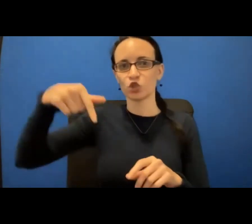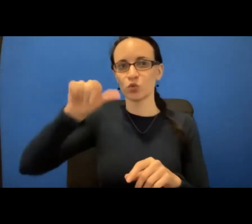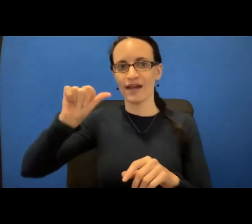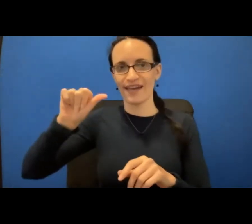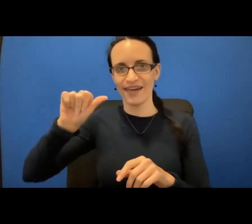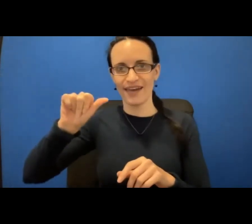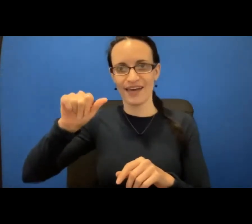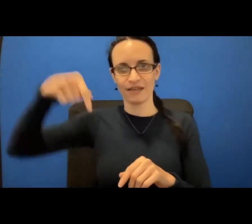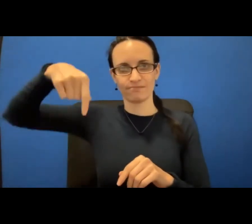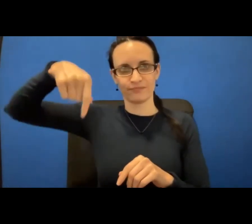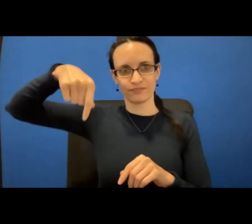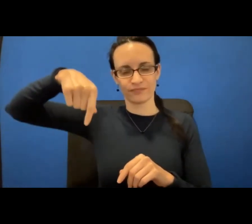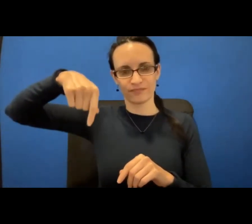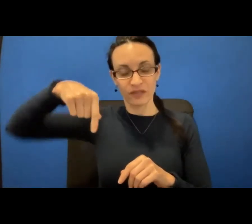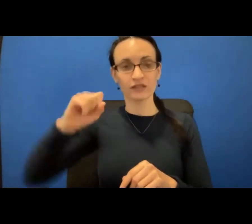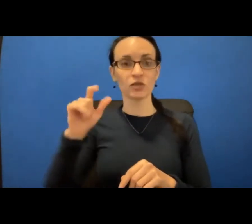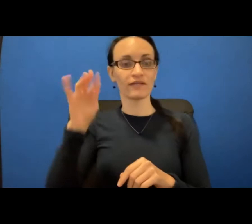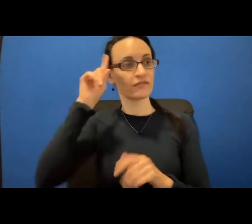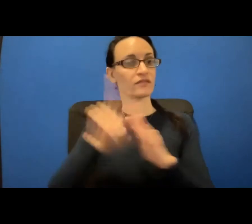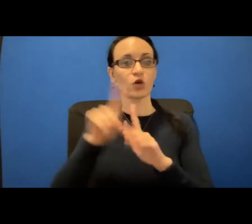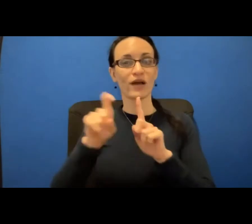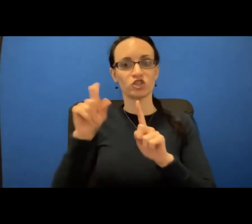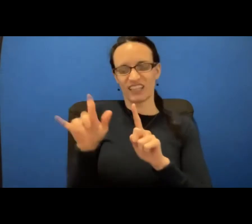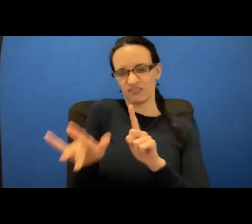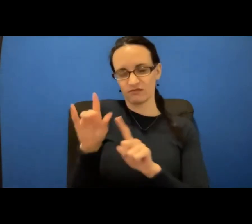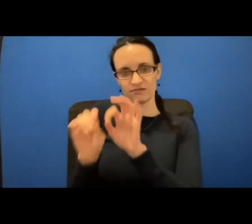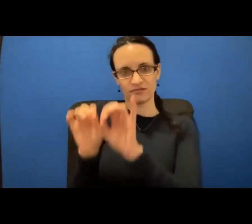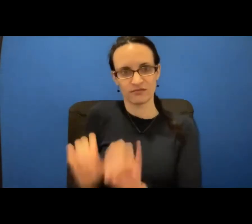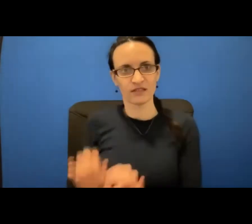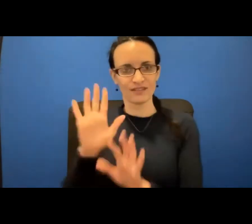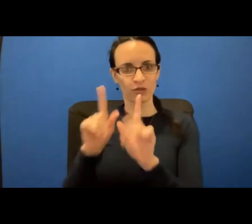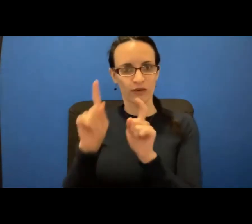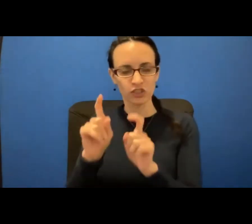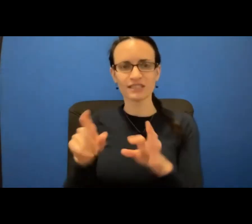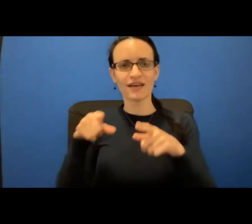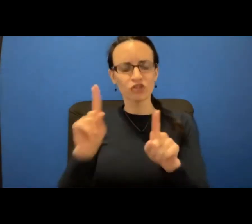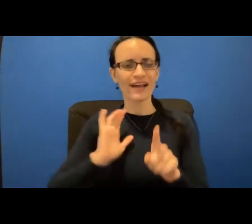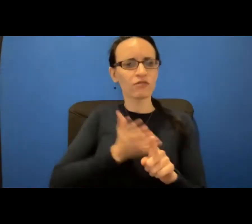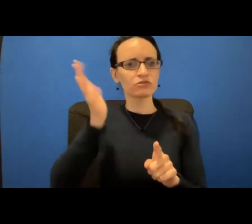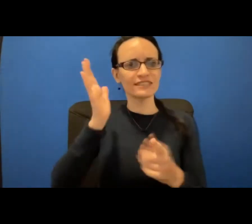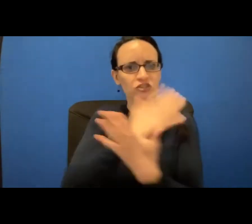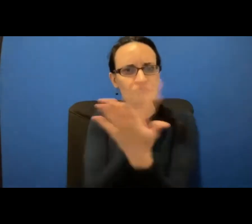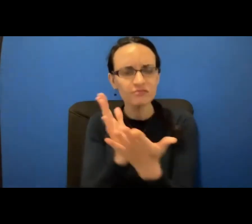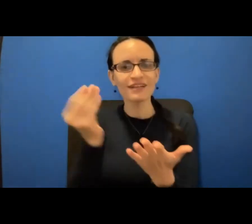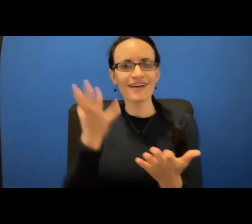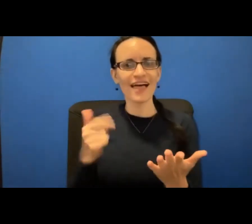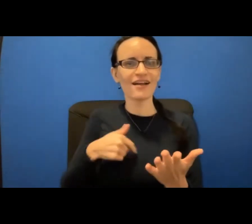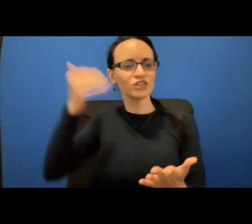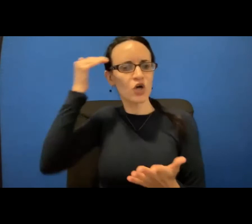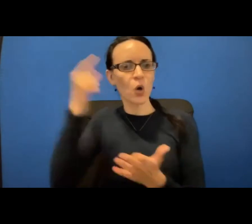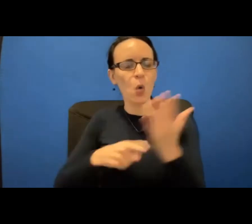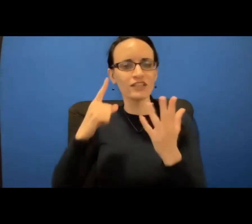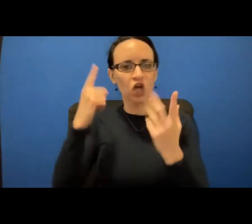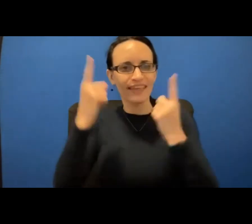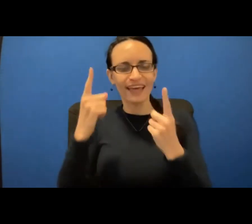feel free to start putting your questions in there. And also, as we're going throughout the program, let us know what you're thinking. Give us a little pound or some jazz